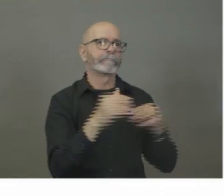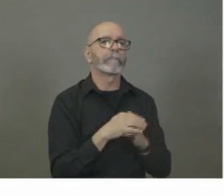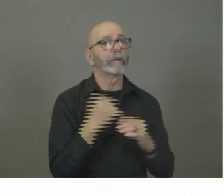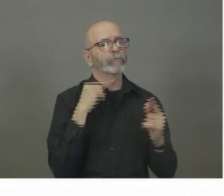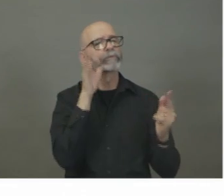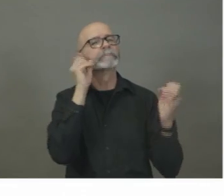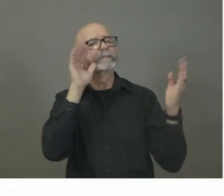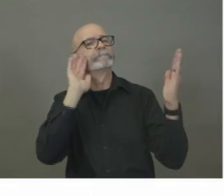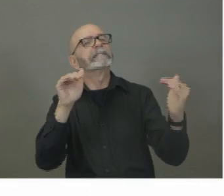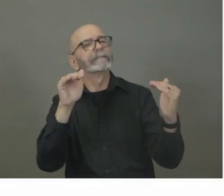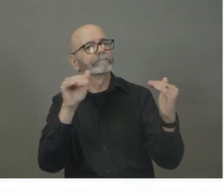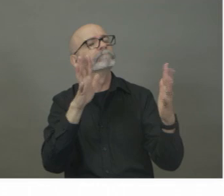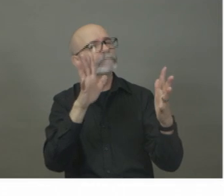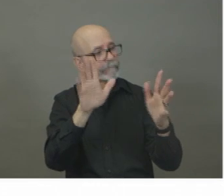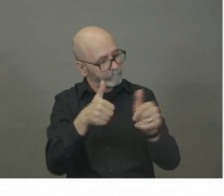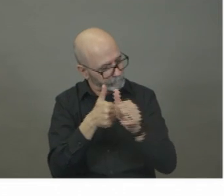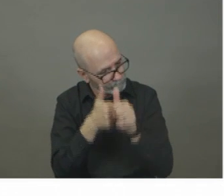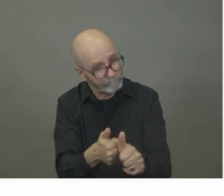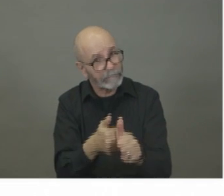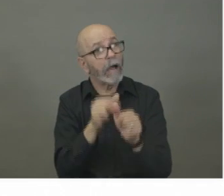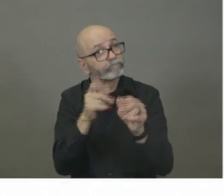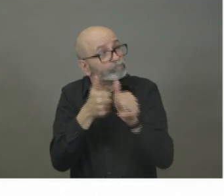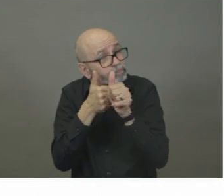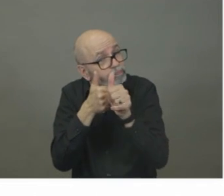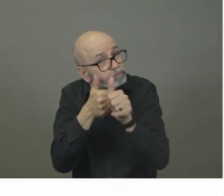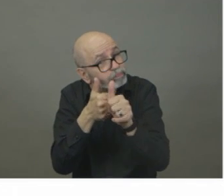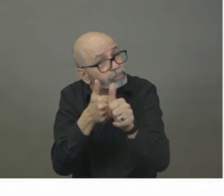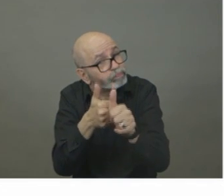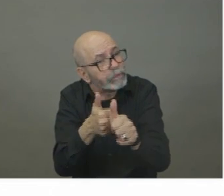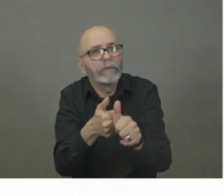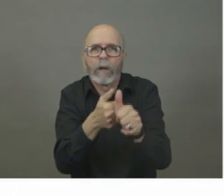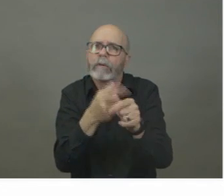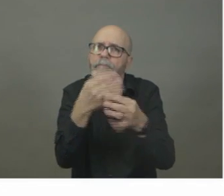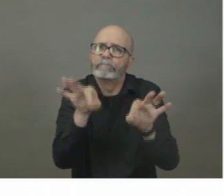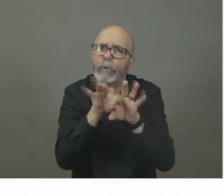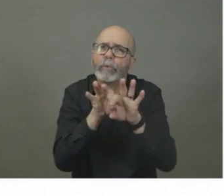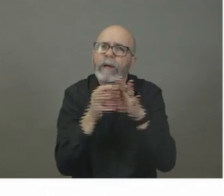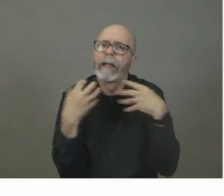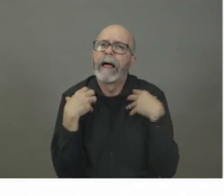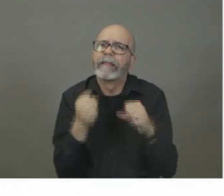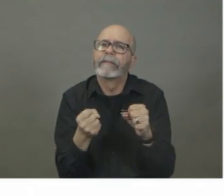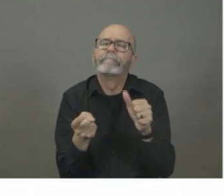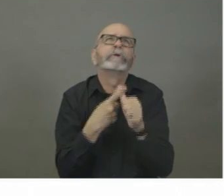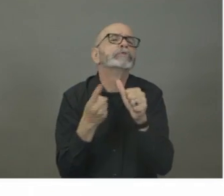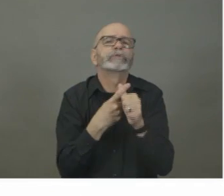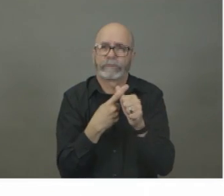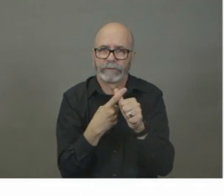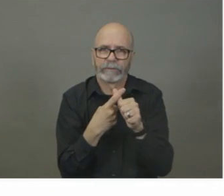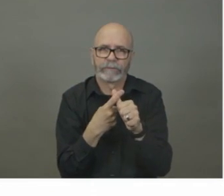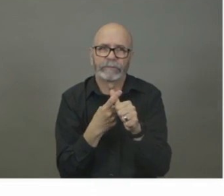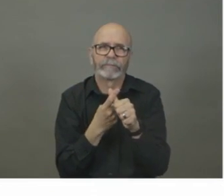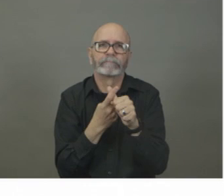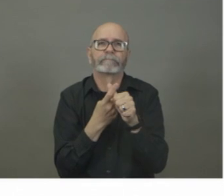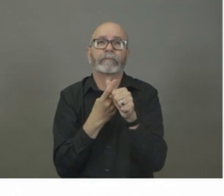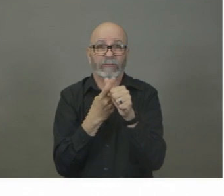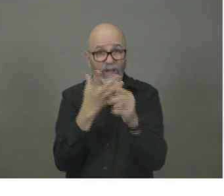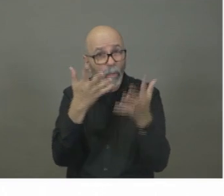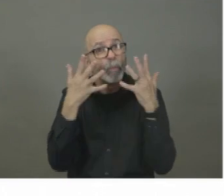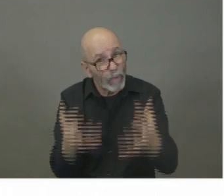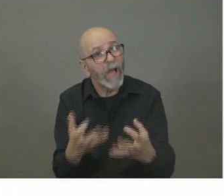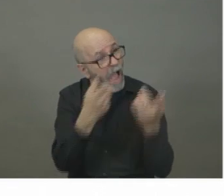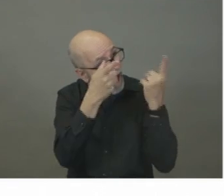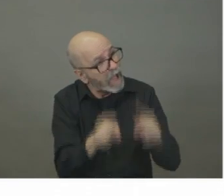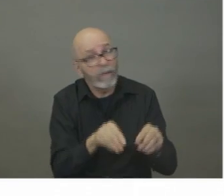the appropriate protocol. This is about public health. You know, we don't want to impact your business. We don't want to impact people's routines. But the reality is we have a